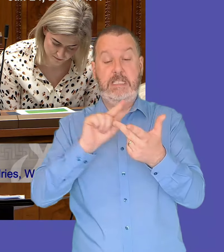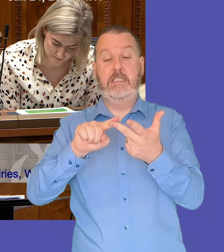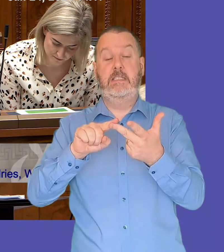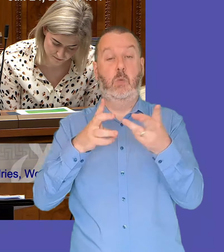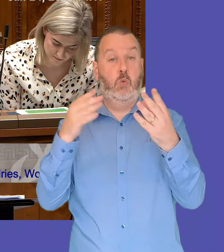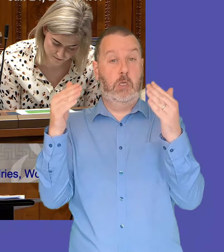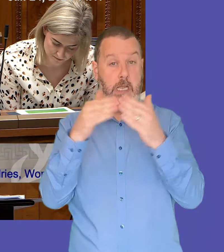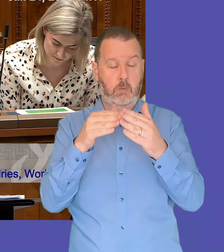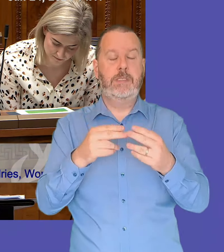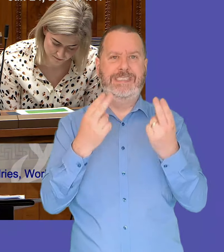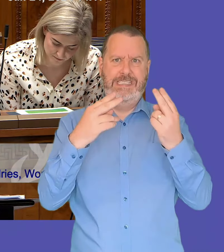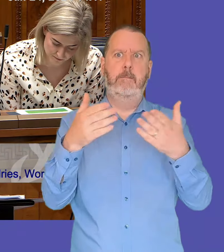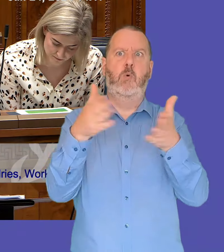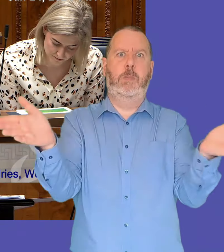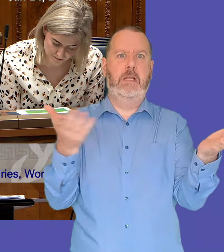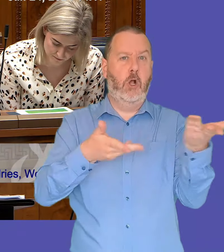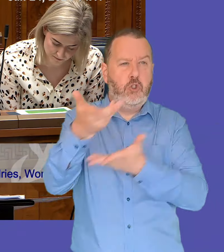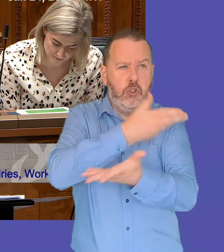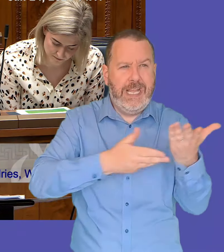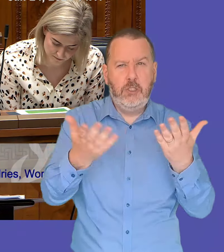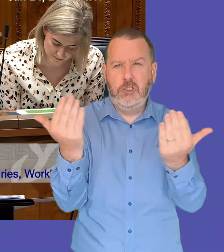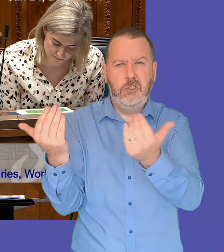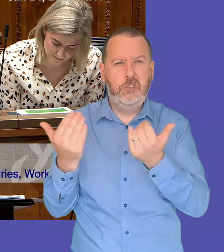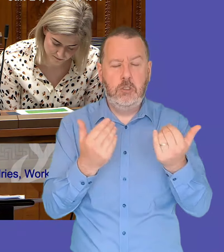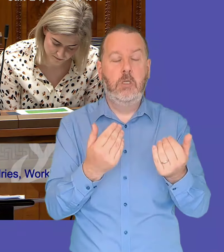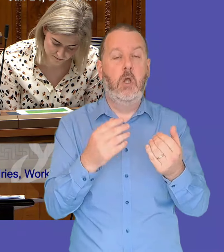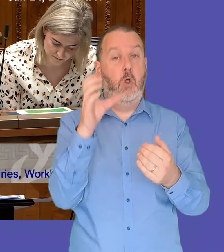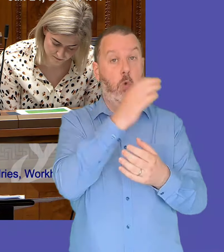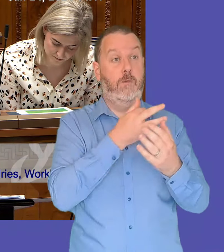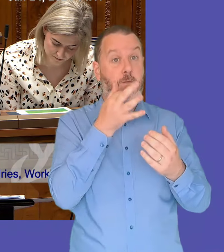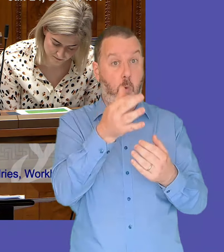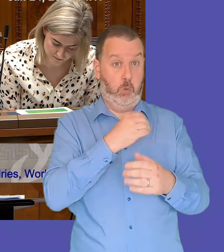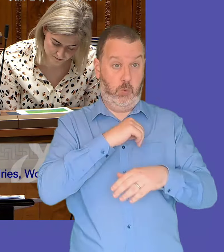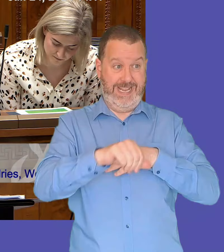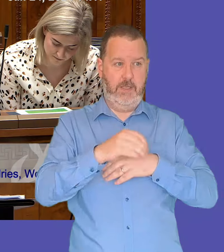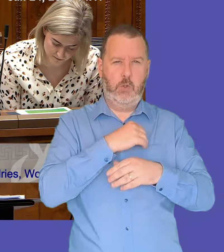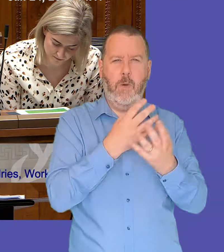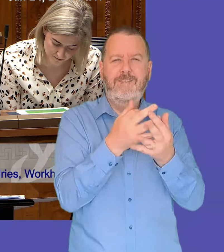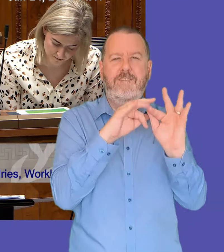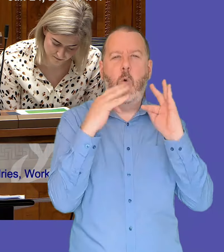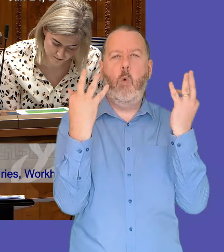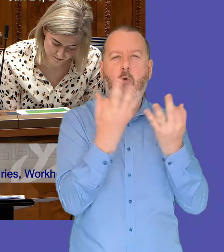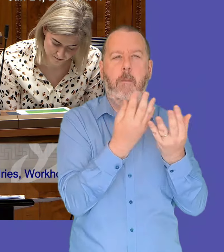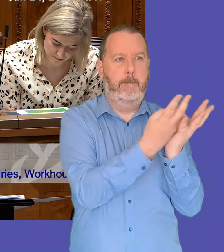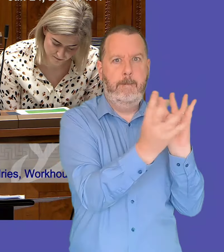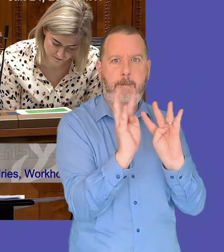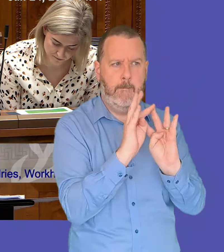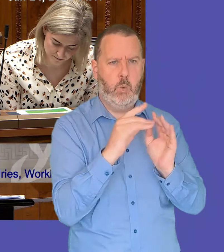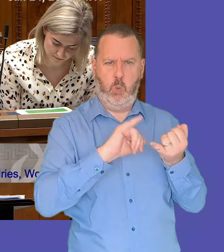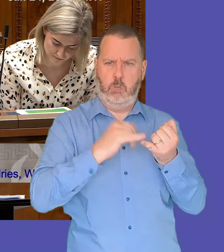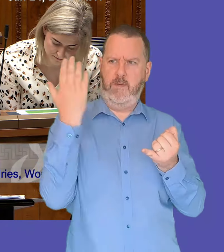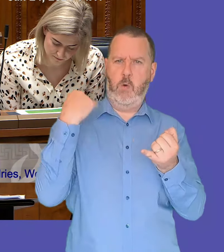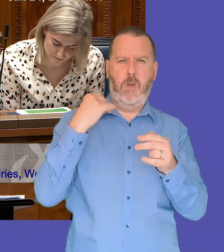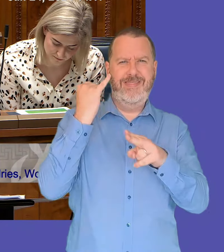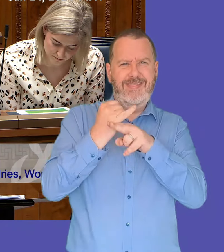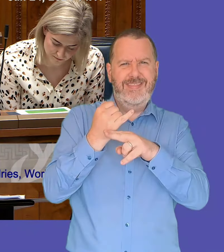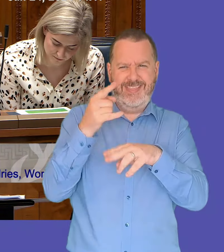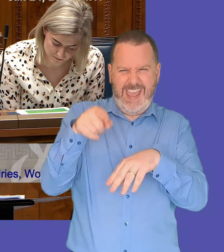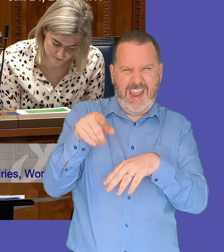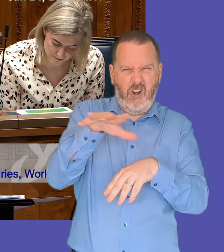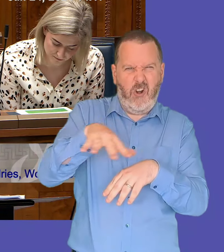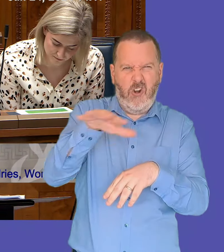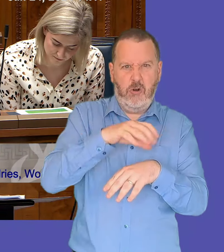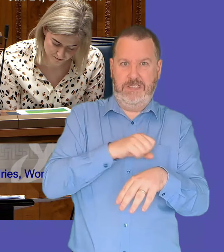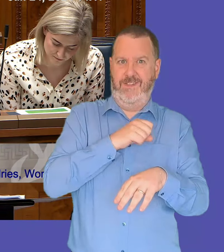essential we look forward to meeting with the victims and survivor consultation forum this afternoon with the intention of making an assembly statement